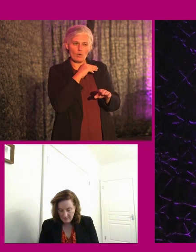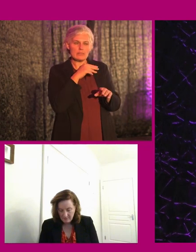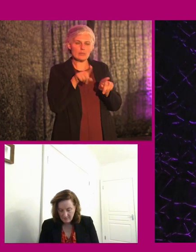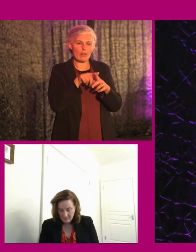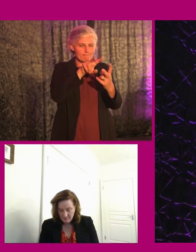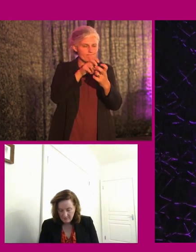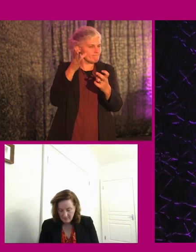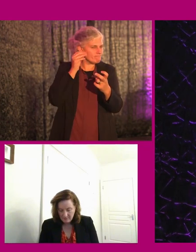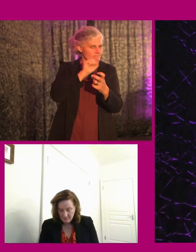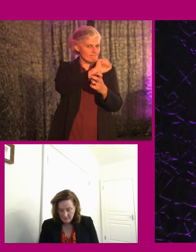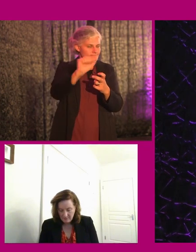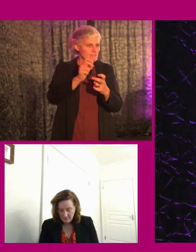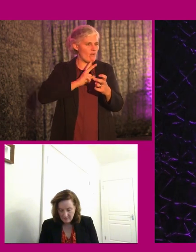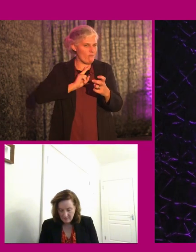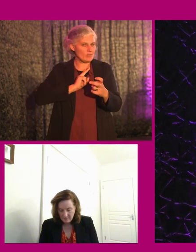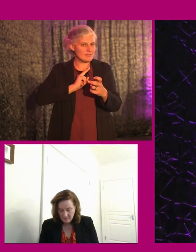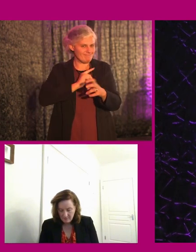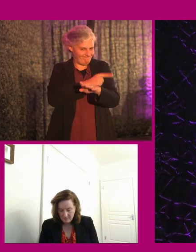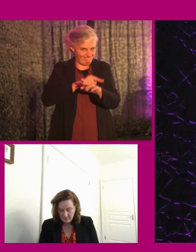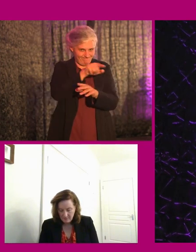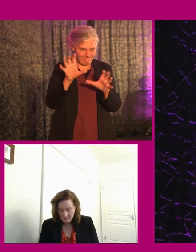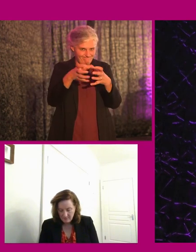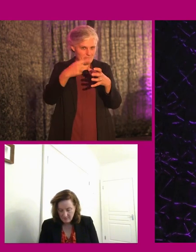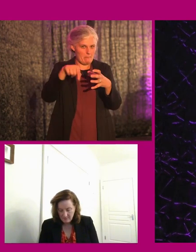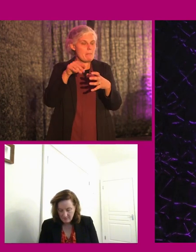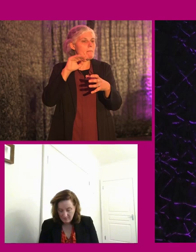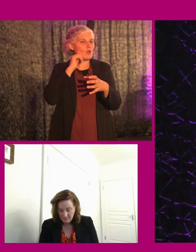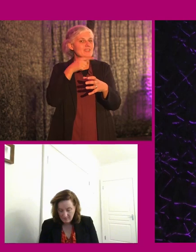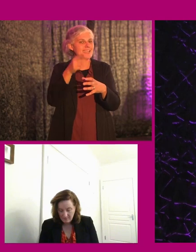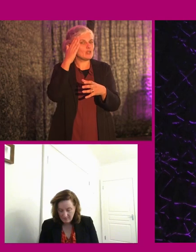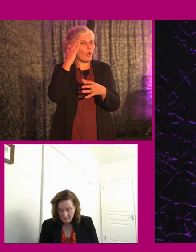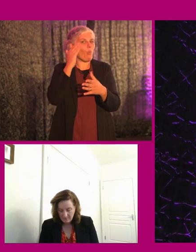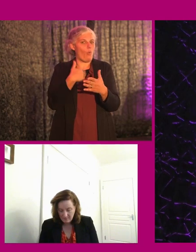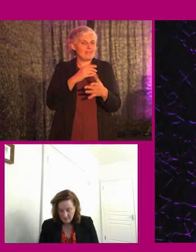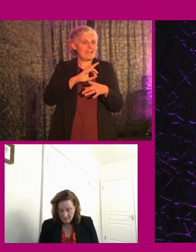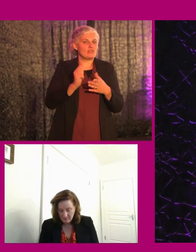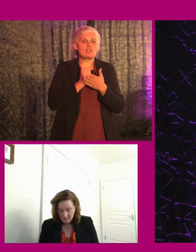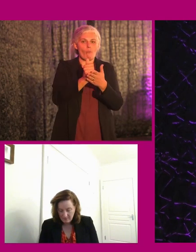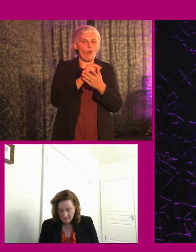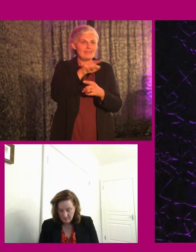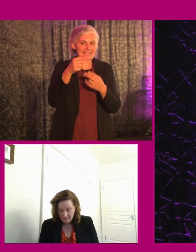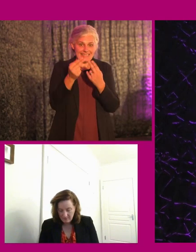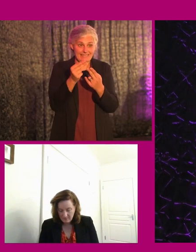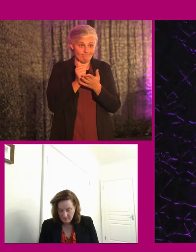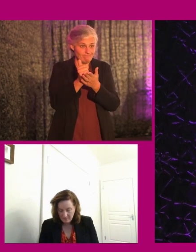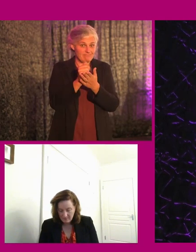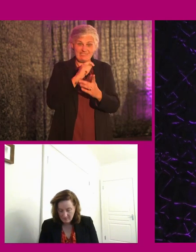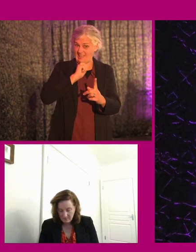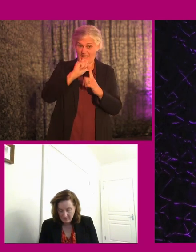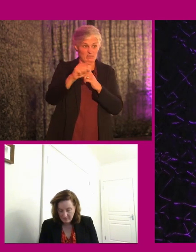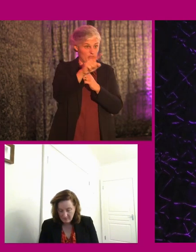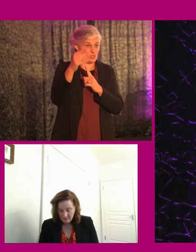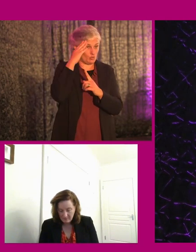of the people with the disabilities because they know what supports they might need. Um, so they are the experts in a way.